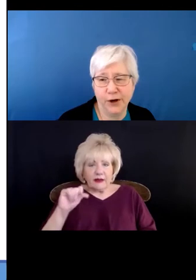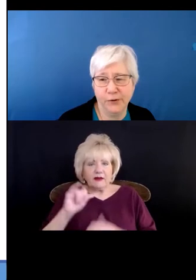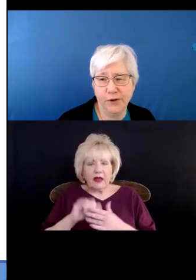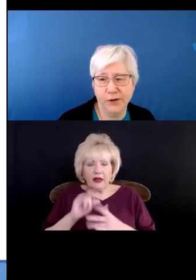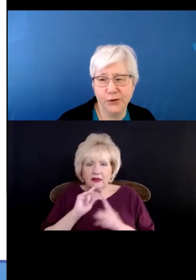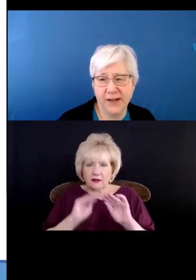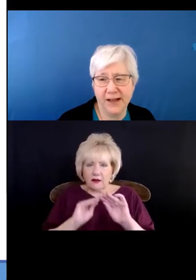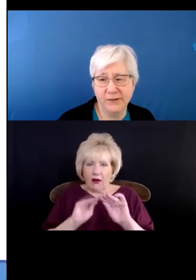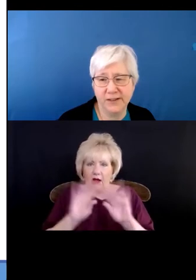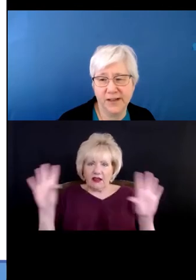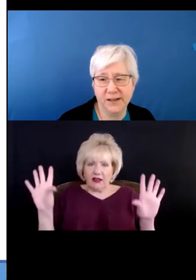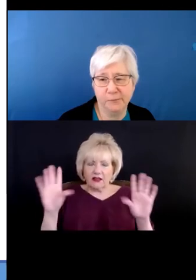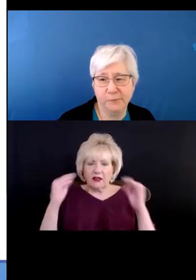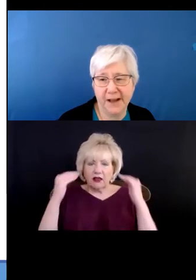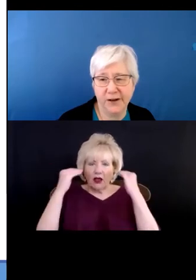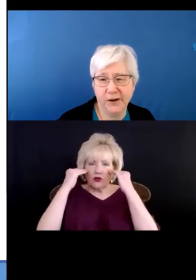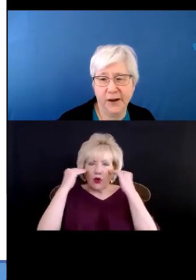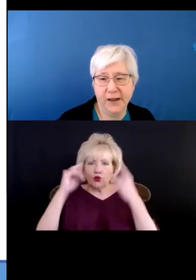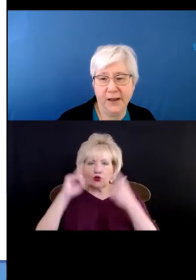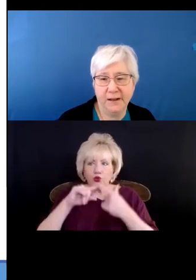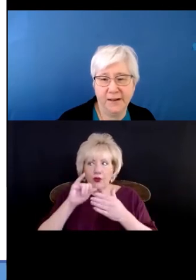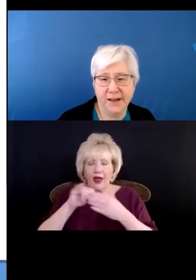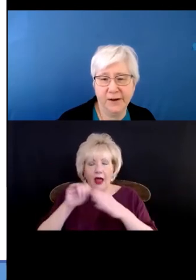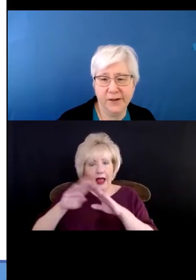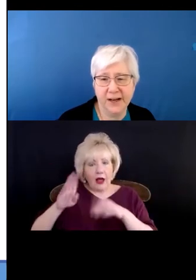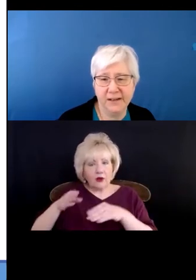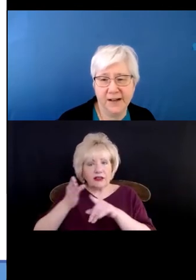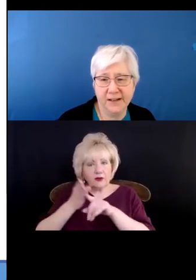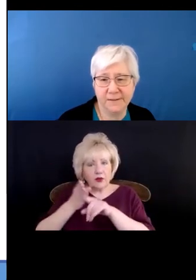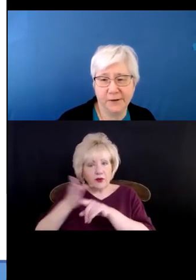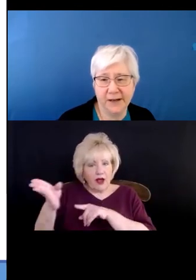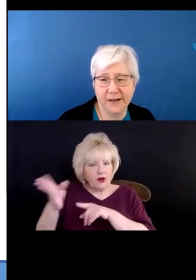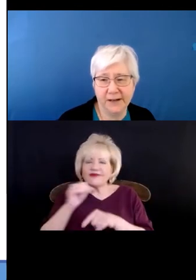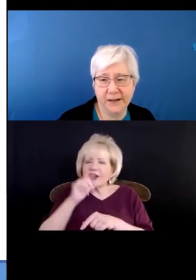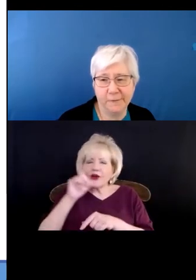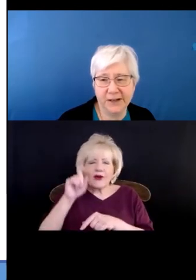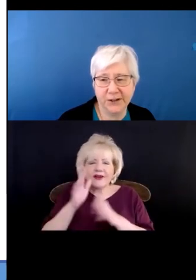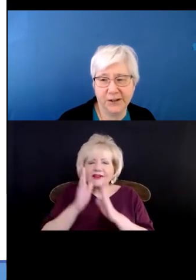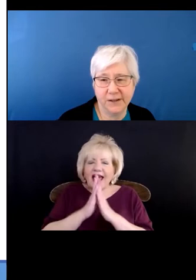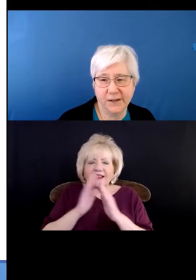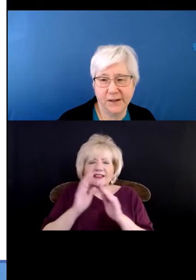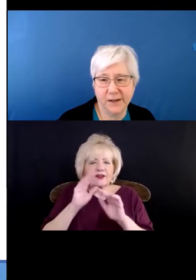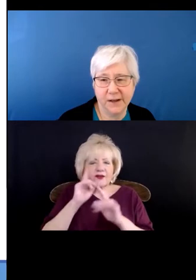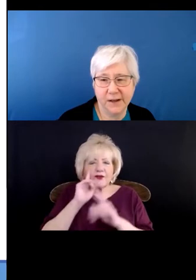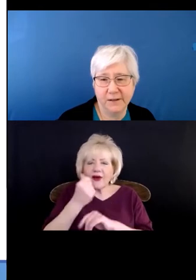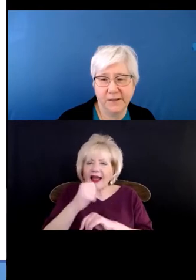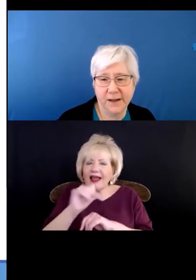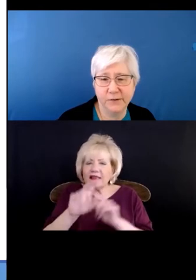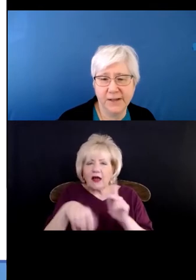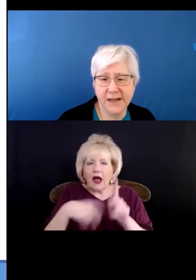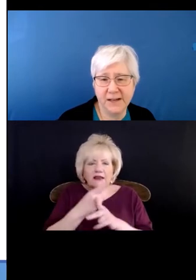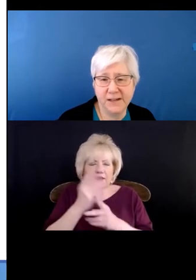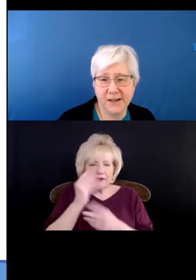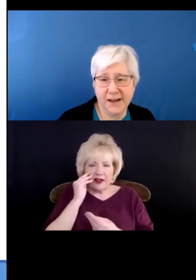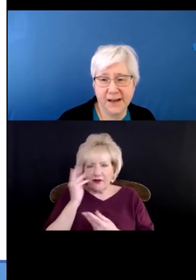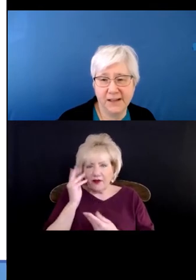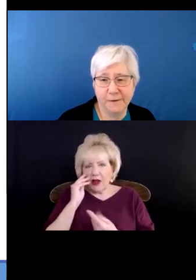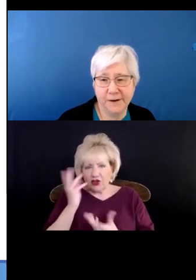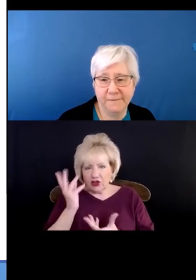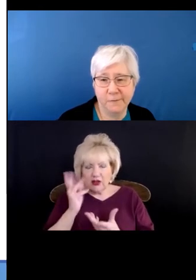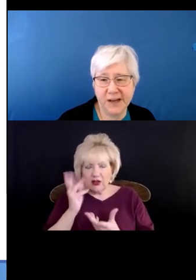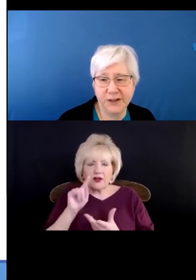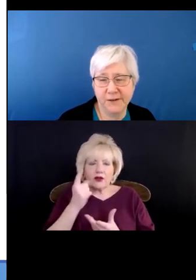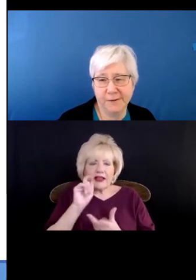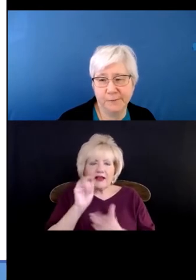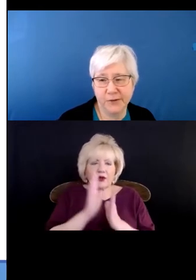or known to the housing provider, they don't need to ask for any information. They only need to ask